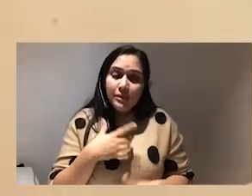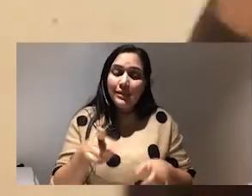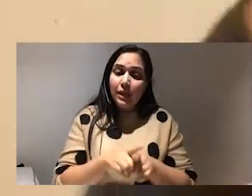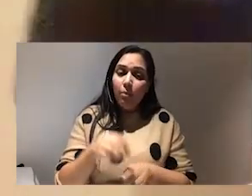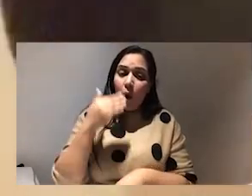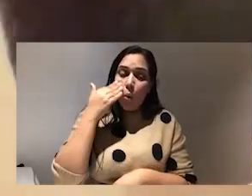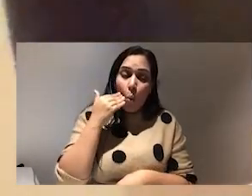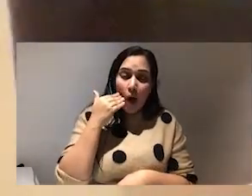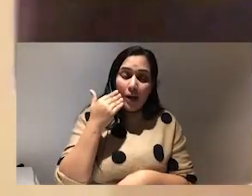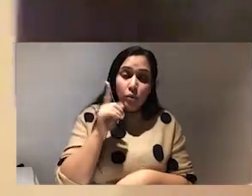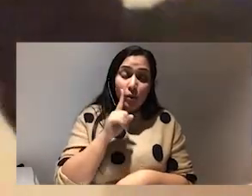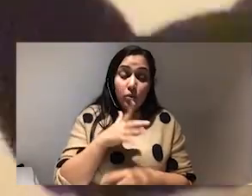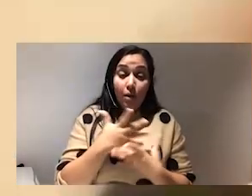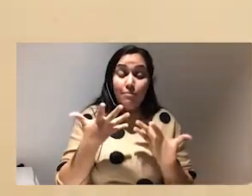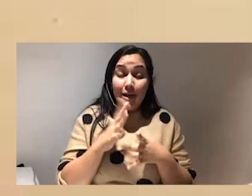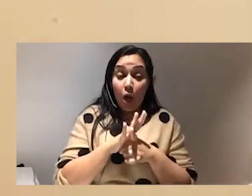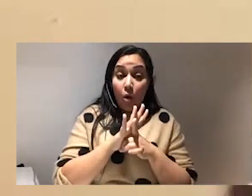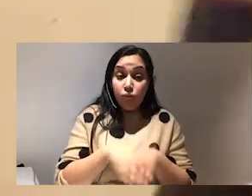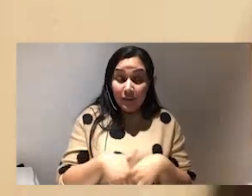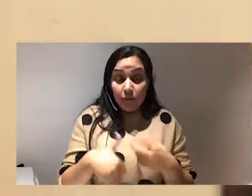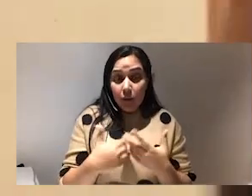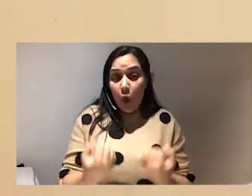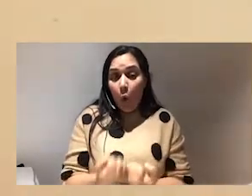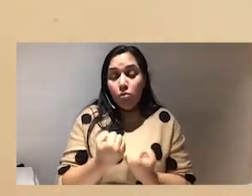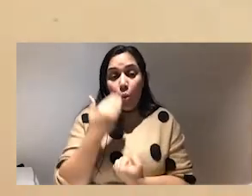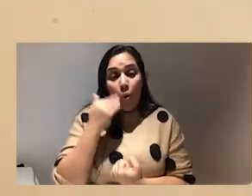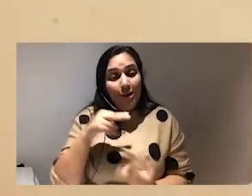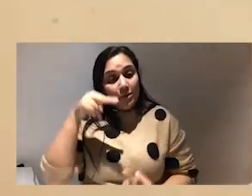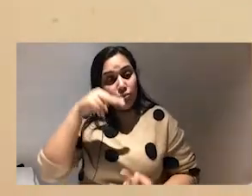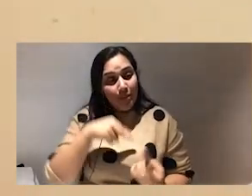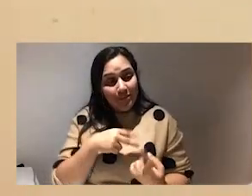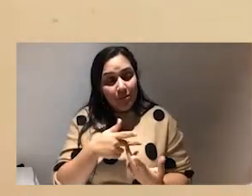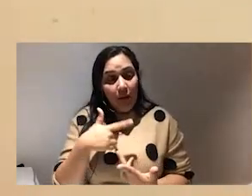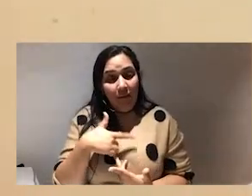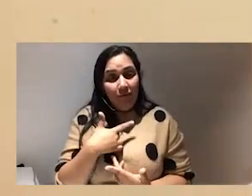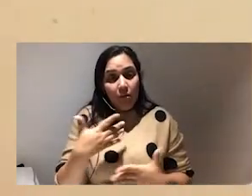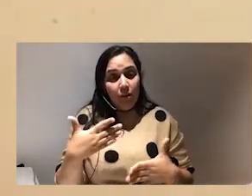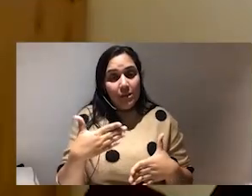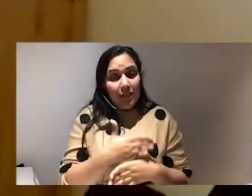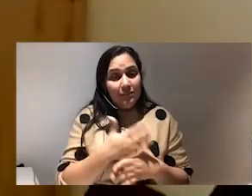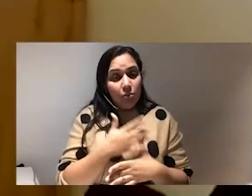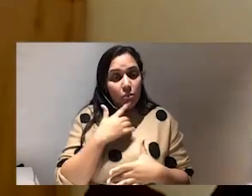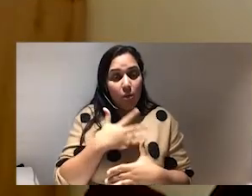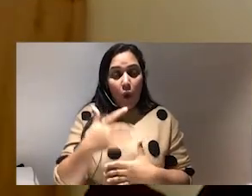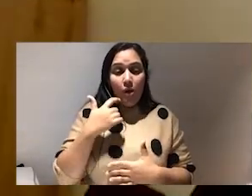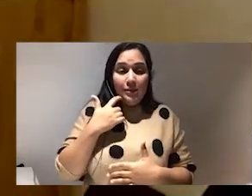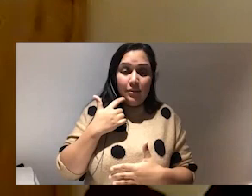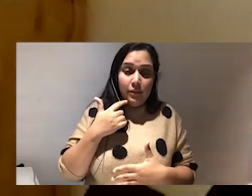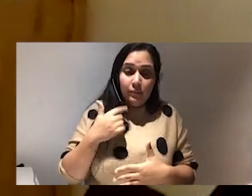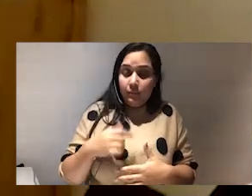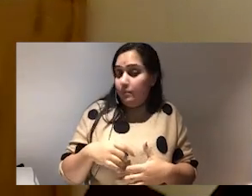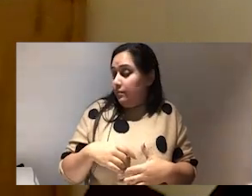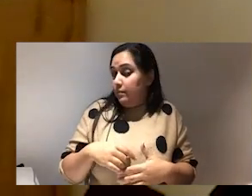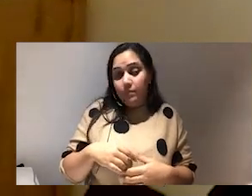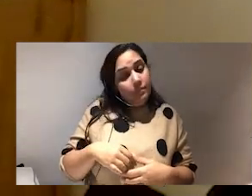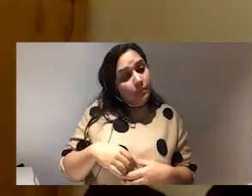oppressors and um holders of like white supremacy I feel a lot of this activism what would be a lot easier yeah definitely I mean white women